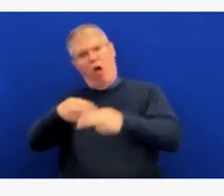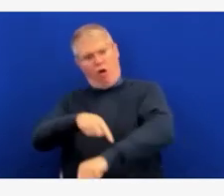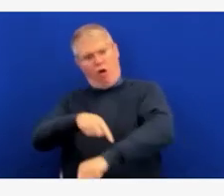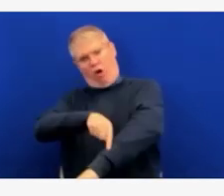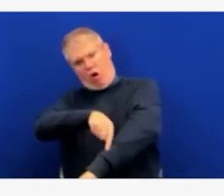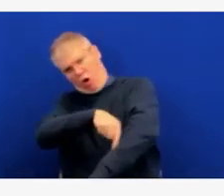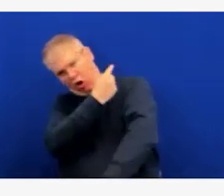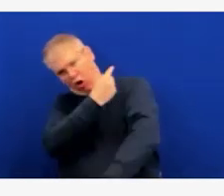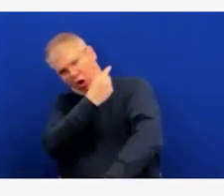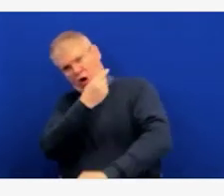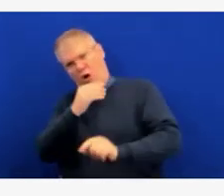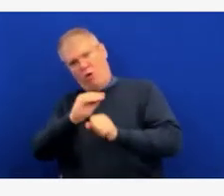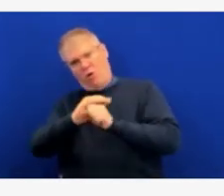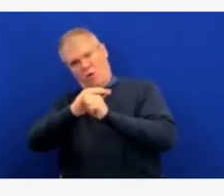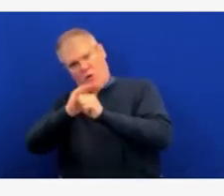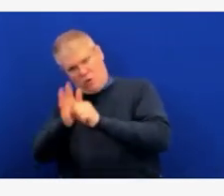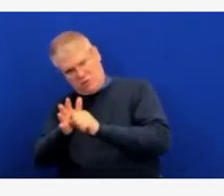8%?